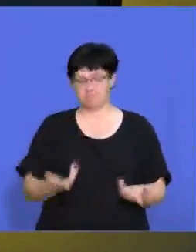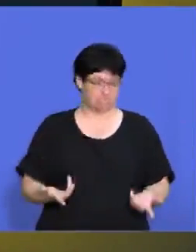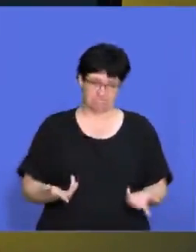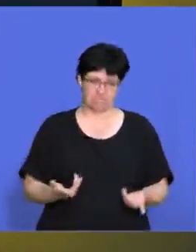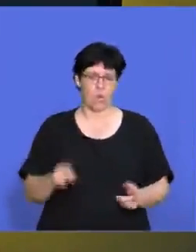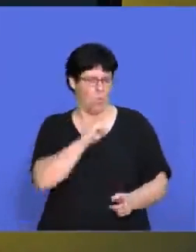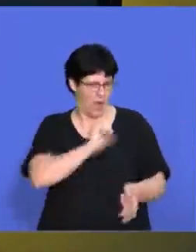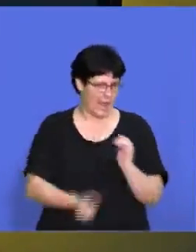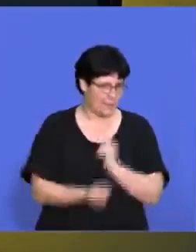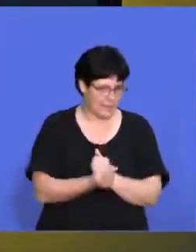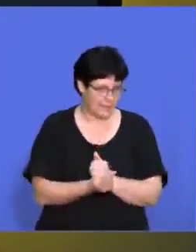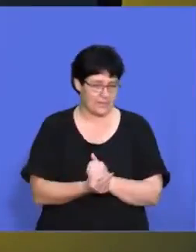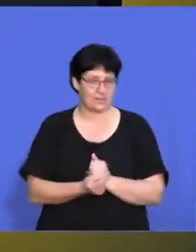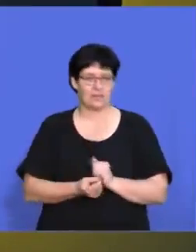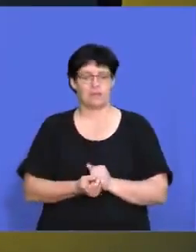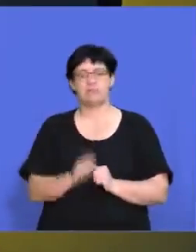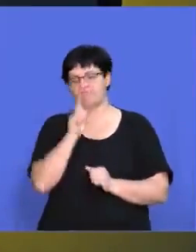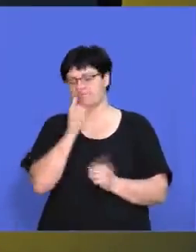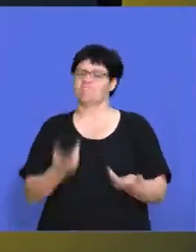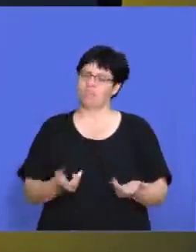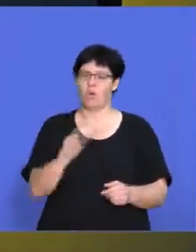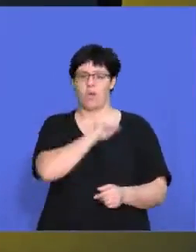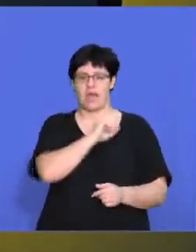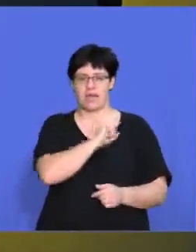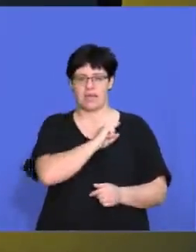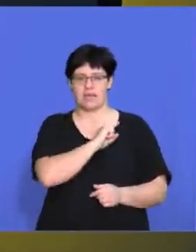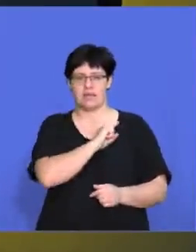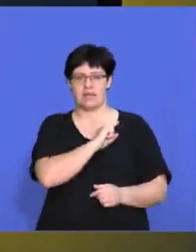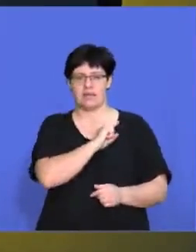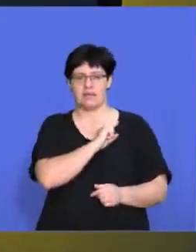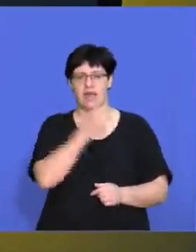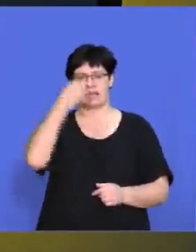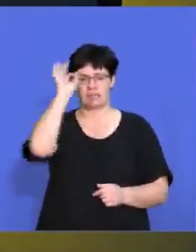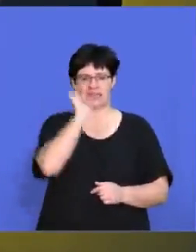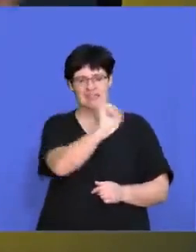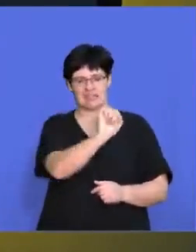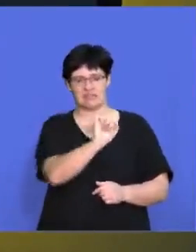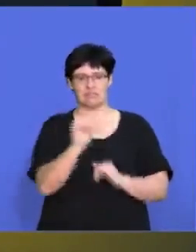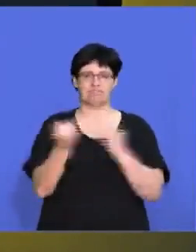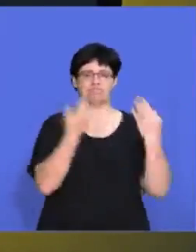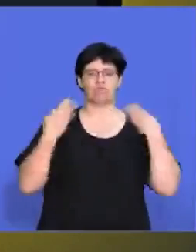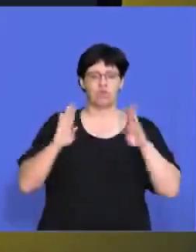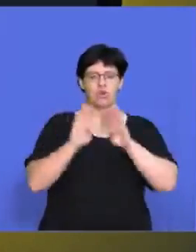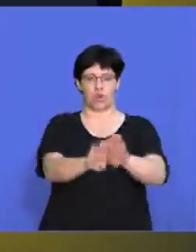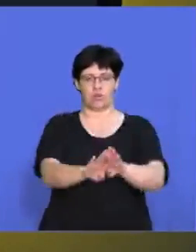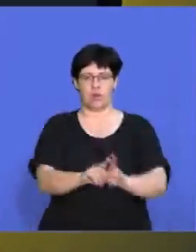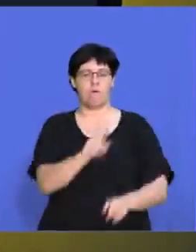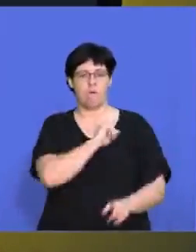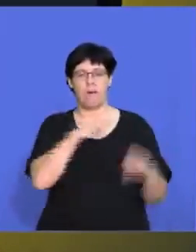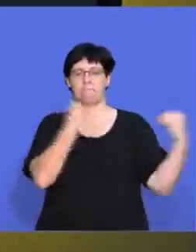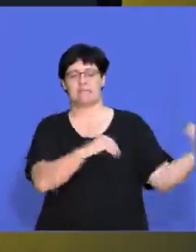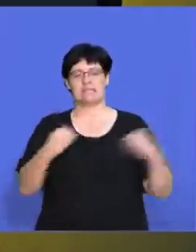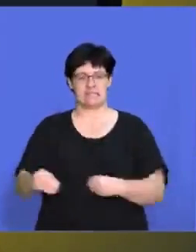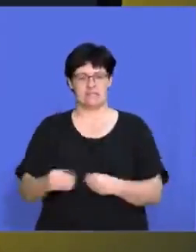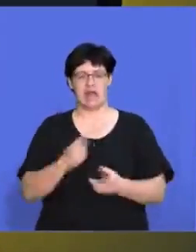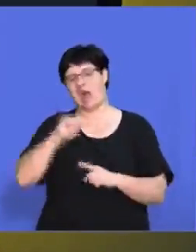they might say, right, what caused that? And you say, right, it's because, uh, the government, uh, introduced the lockdown and we